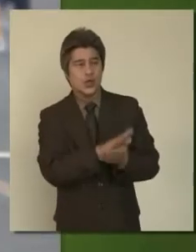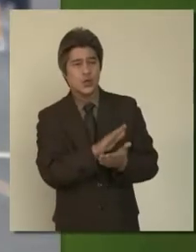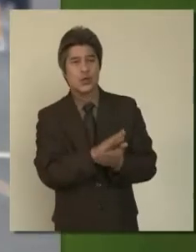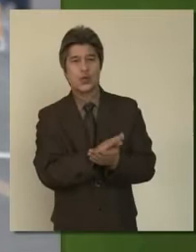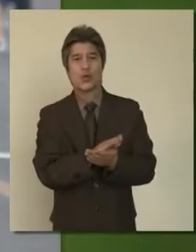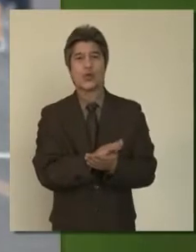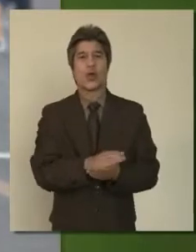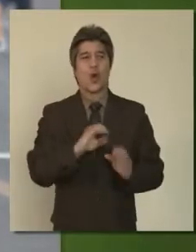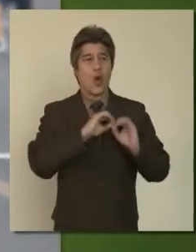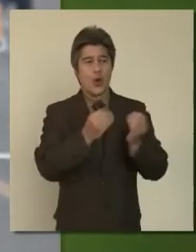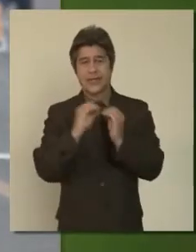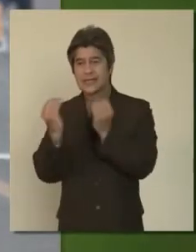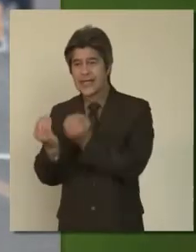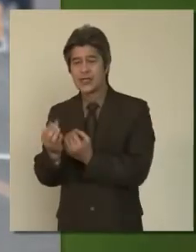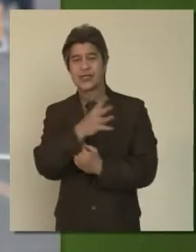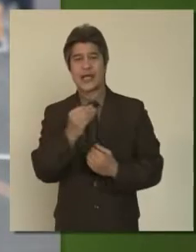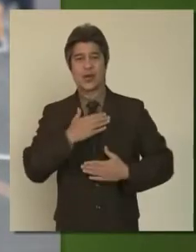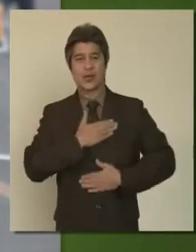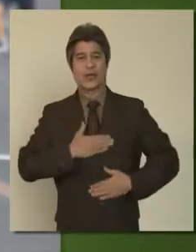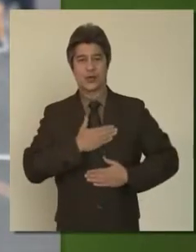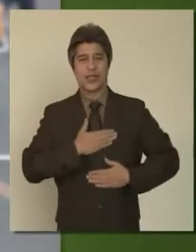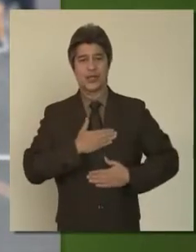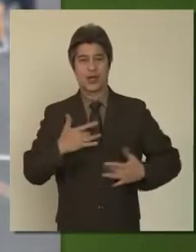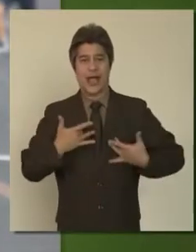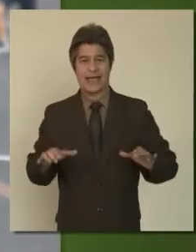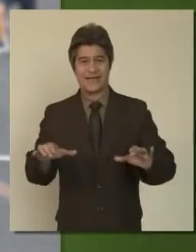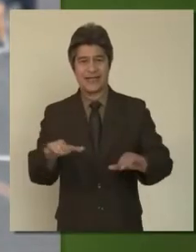faith organizations, and recreational activities.